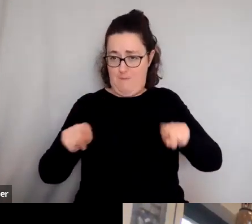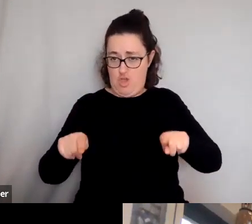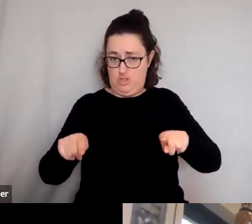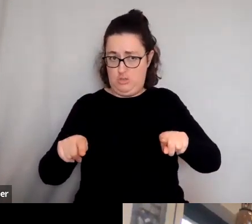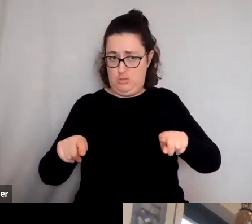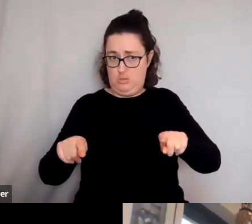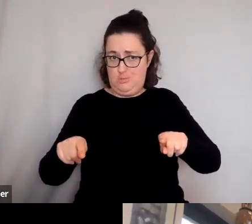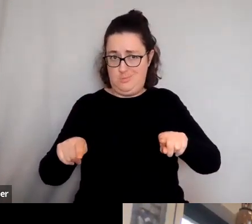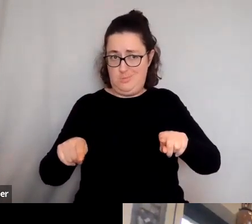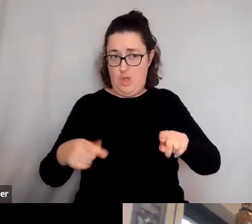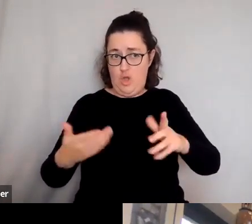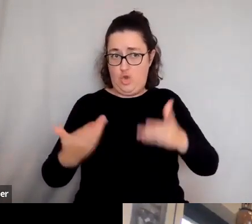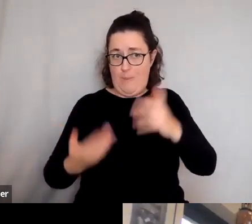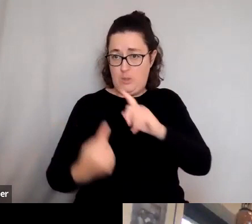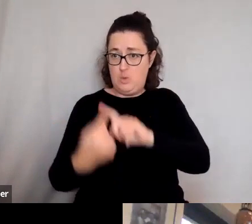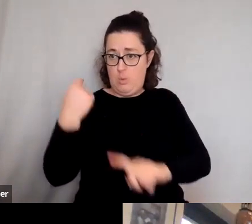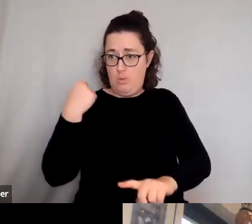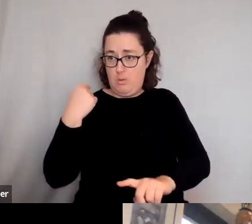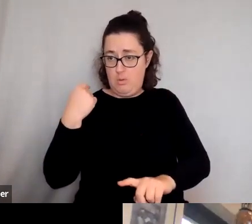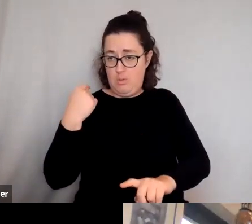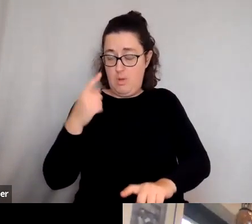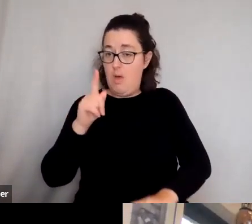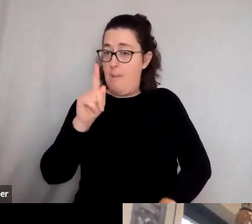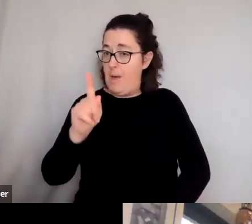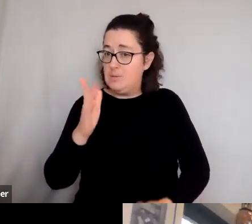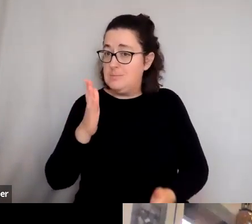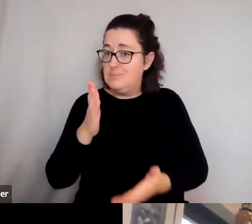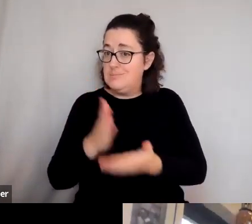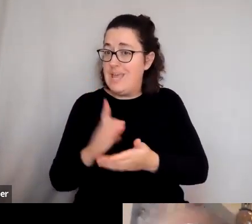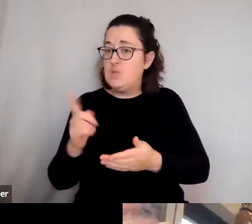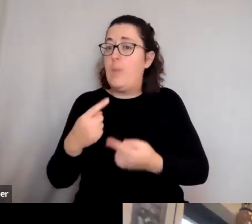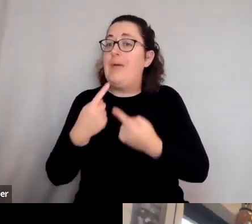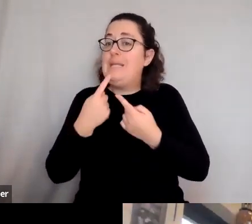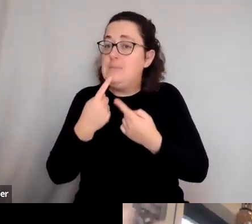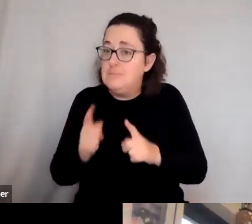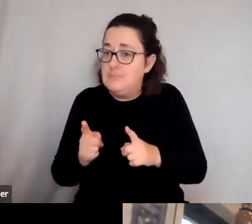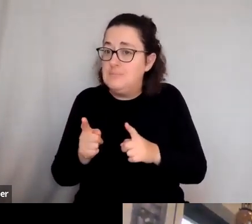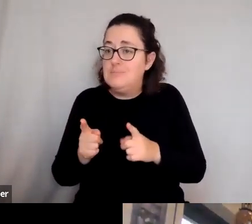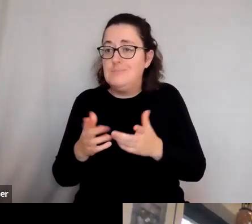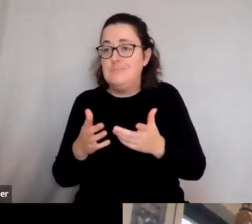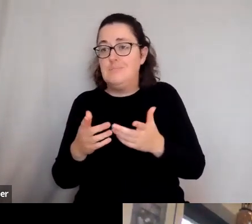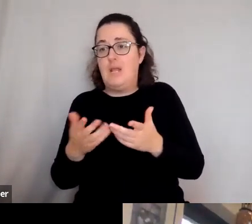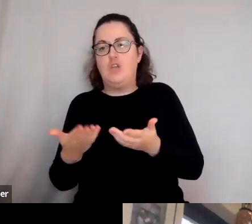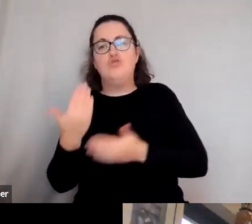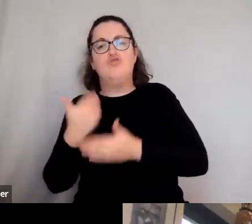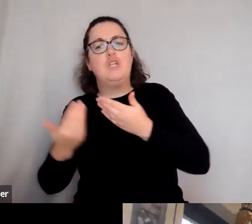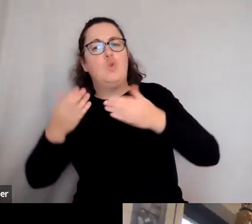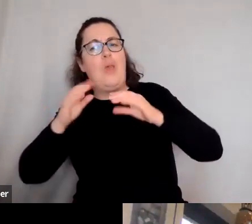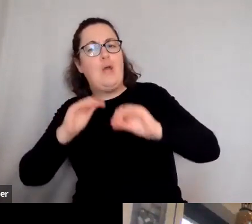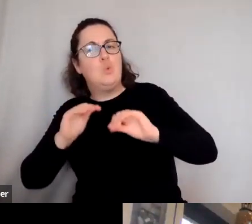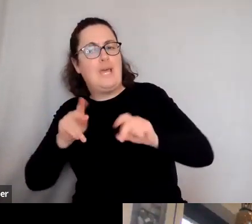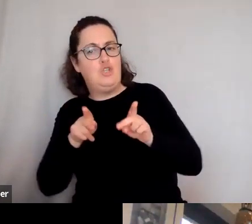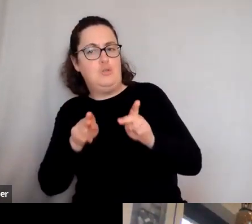often has been paraded to, you know, within a traditional educational institution.